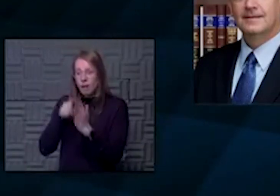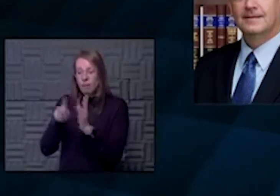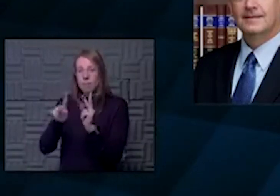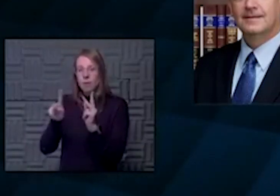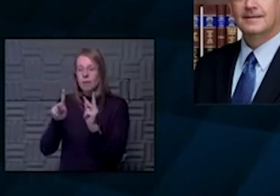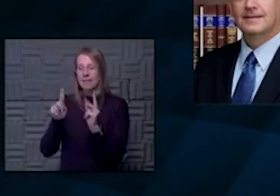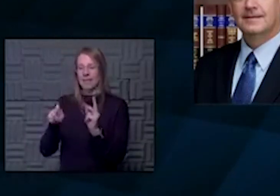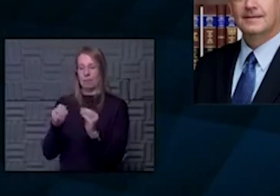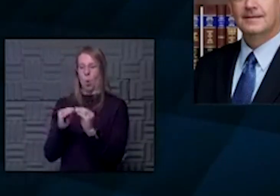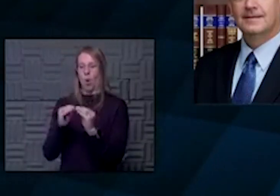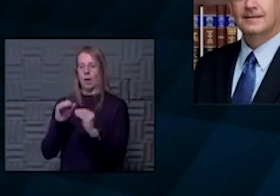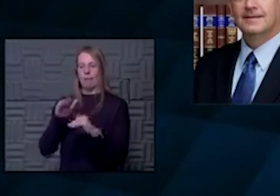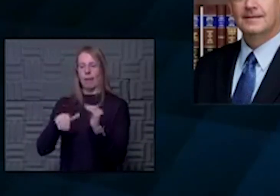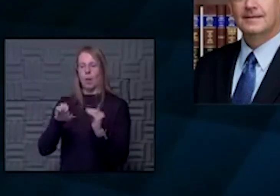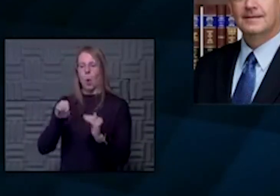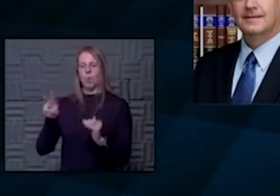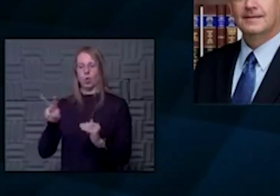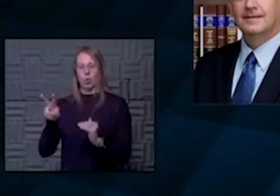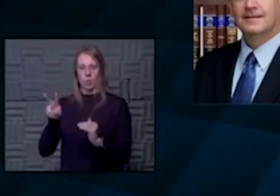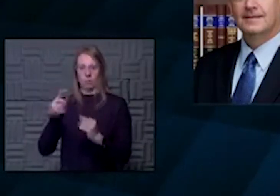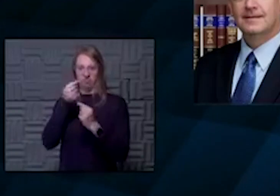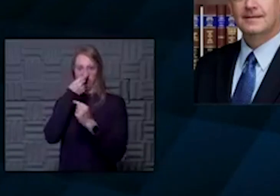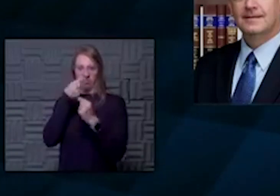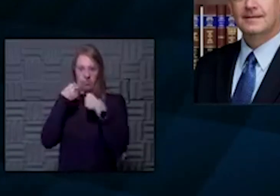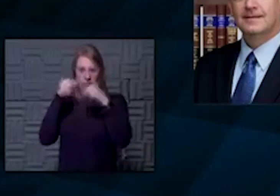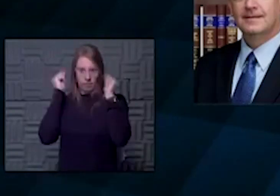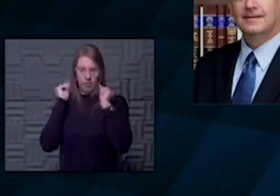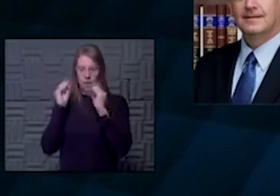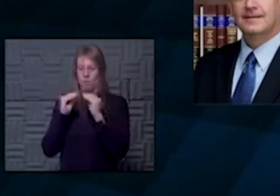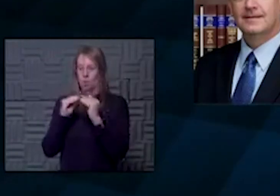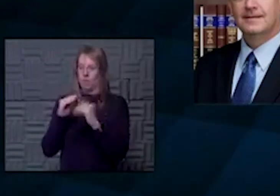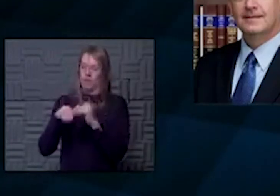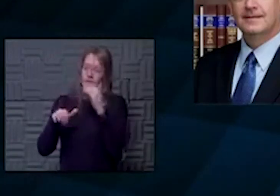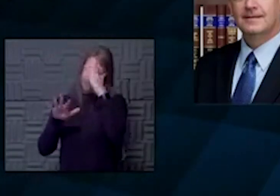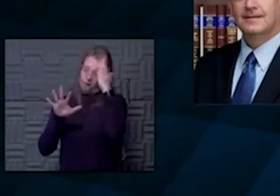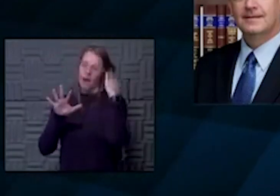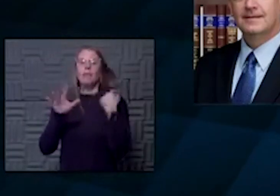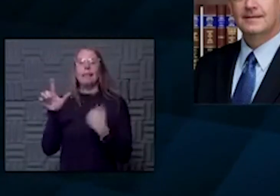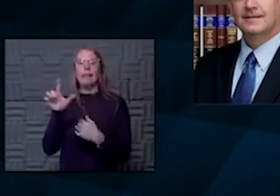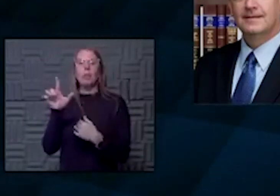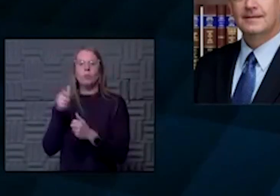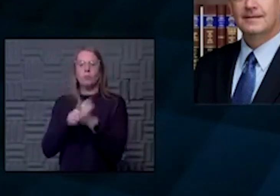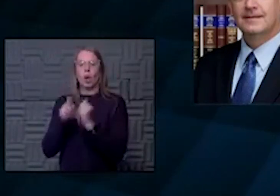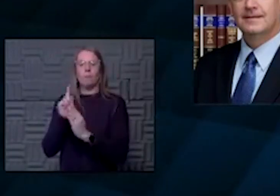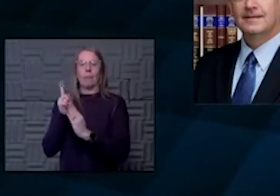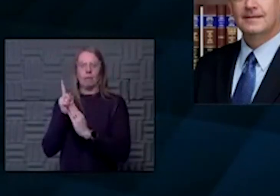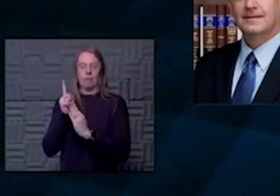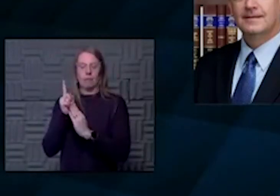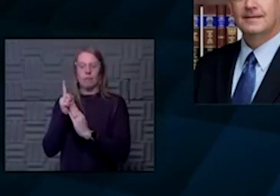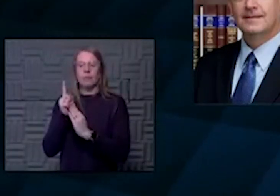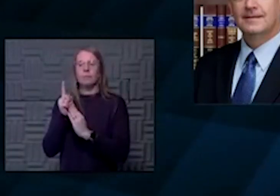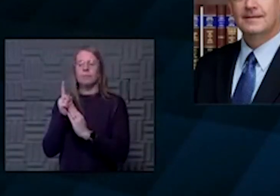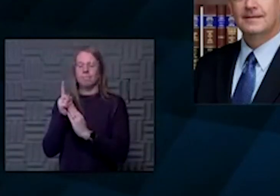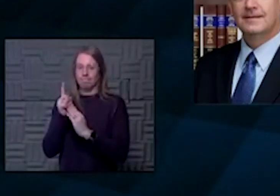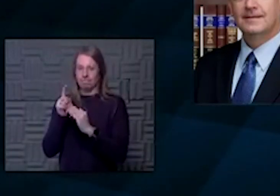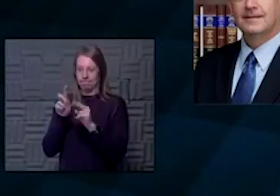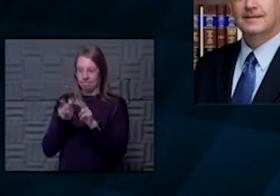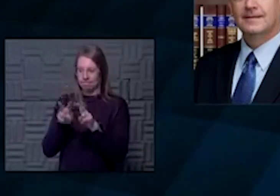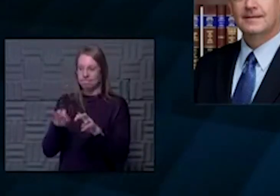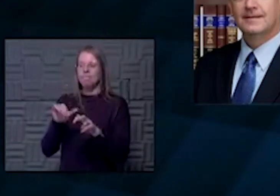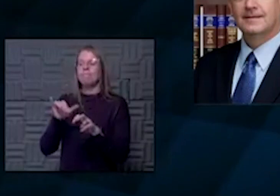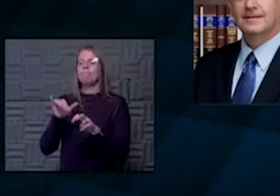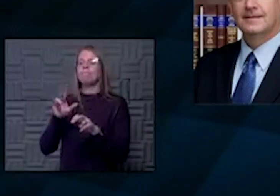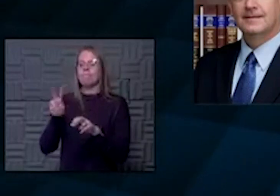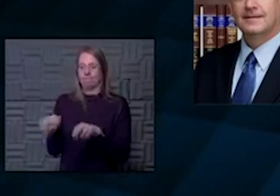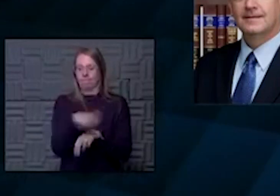O2 at, you know, any time they needed more than five liters per minute, it was probably time to be looking at moving